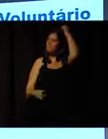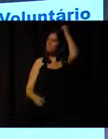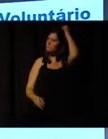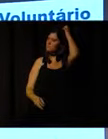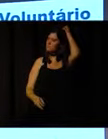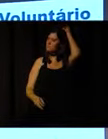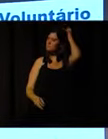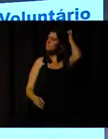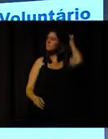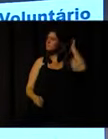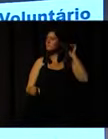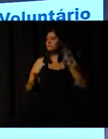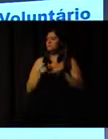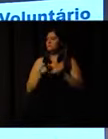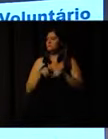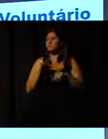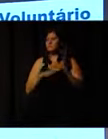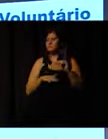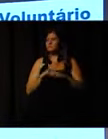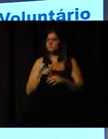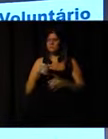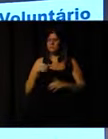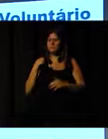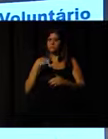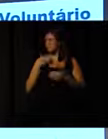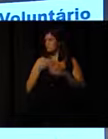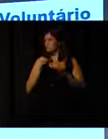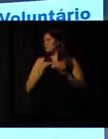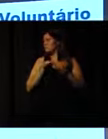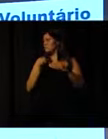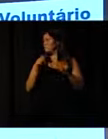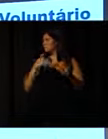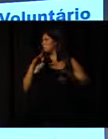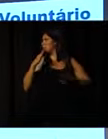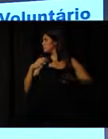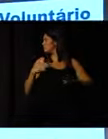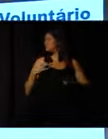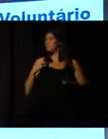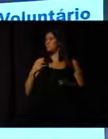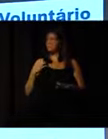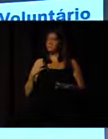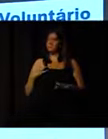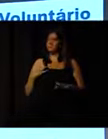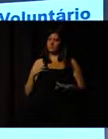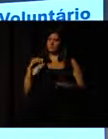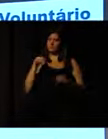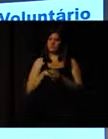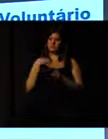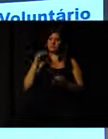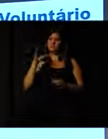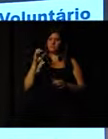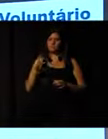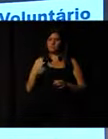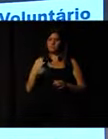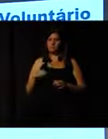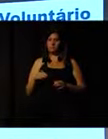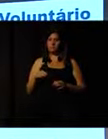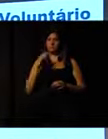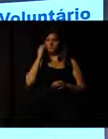very strong. And practically, this is our last slide, these are the voluntary groups within